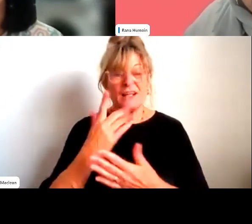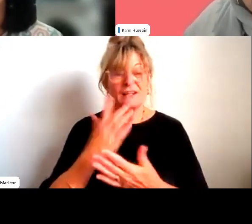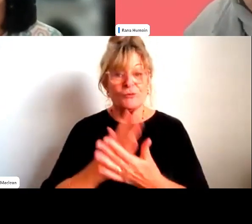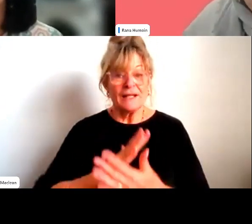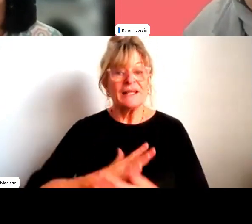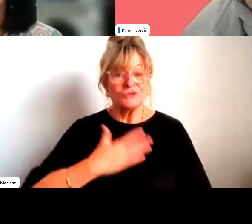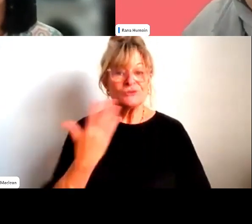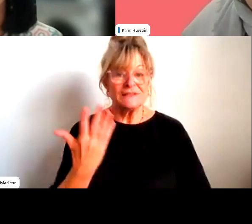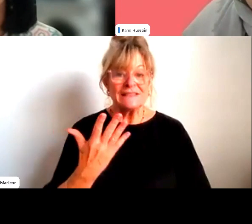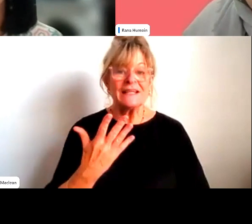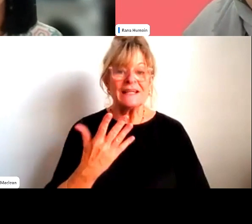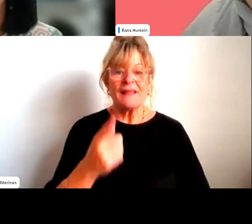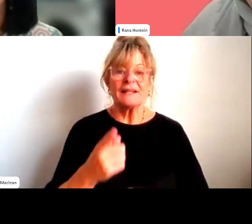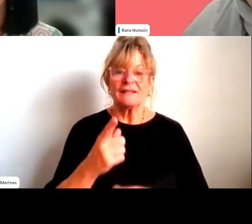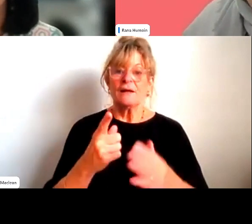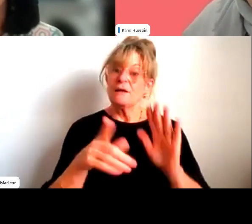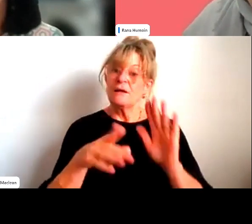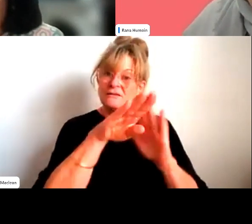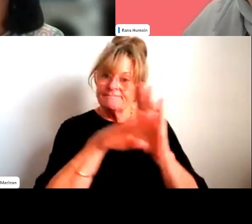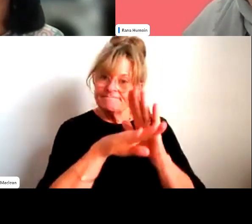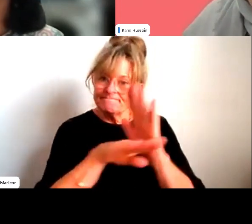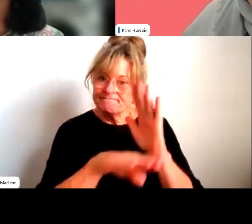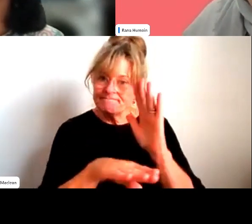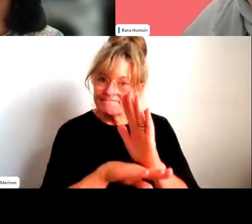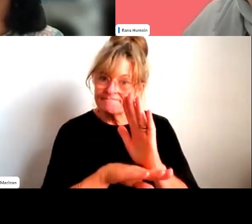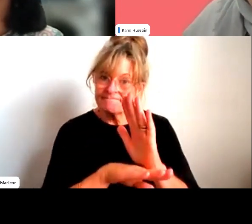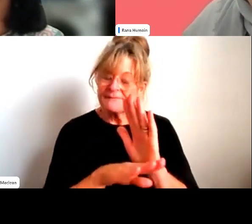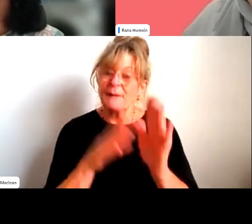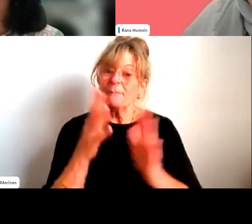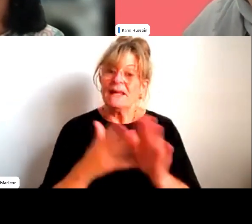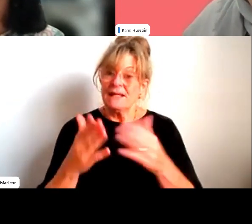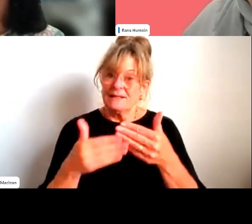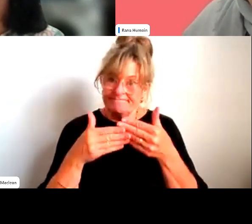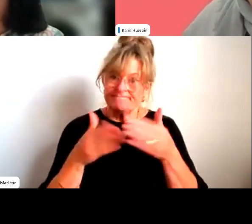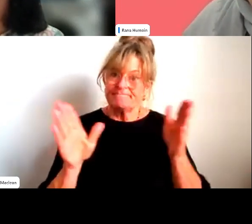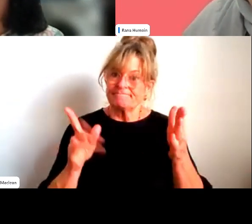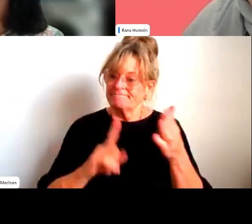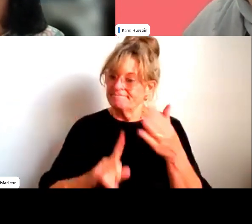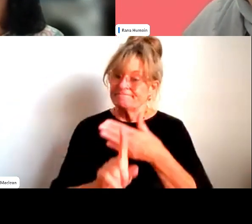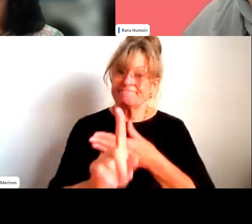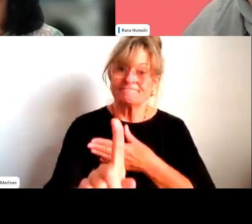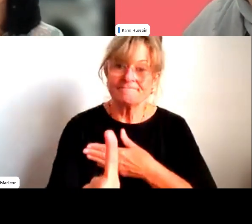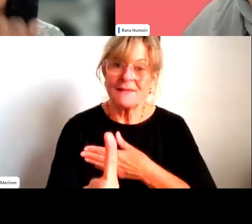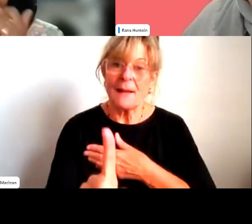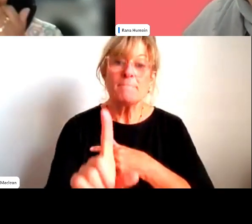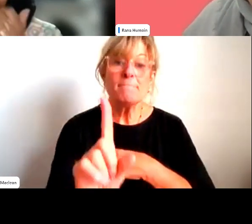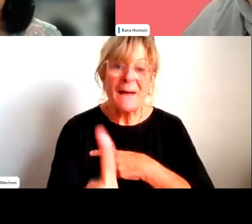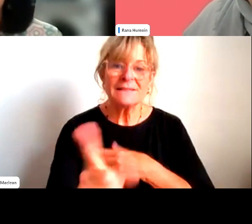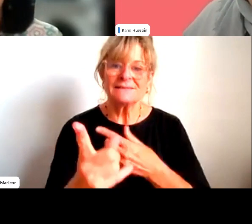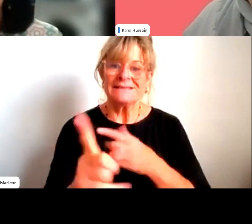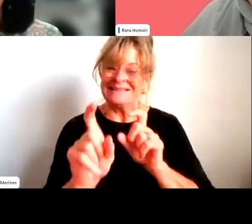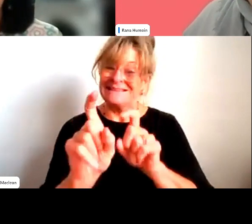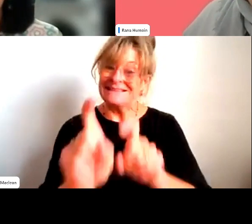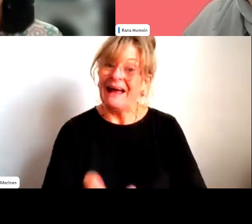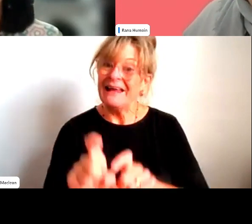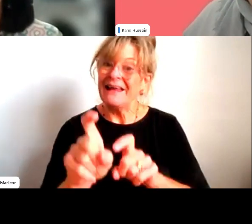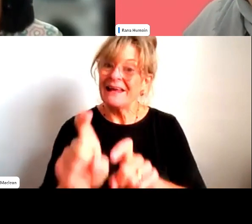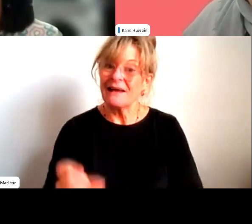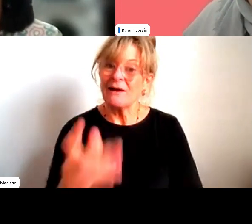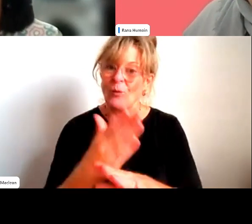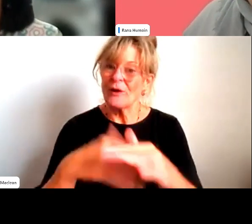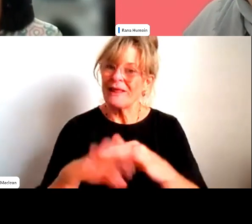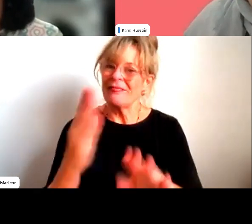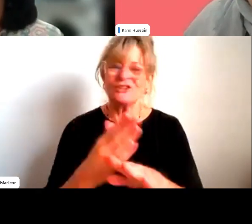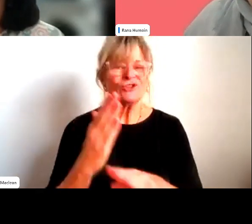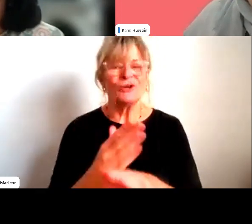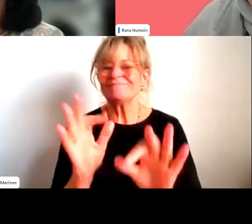on the stage. So, um, and I think that comes back to the question you've just asked me, Sarah, gone on a tangent already is what